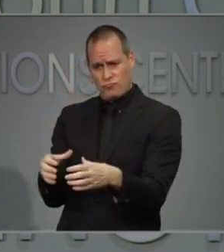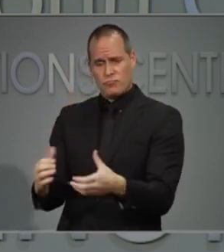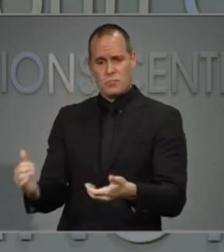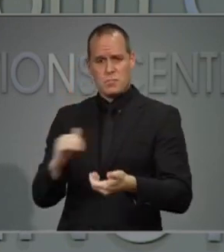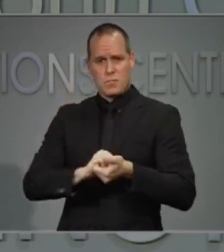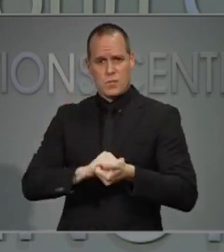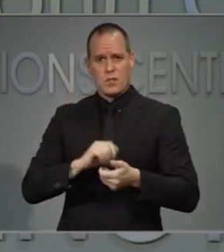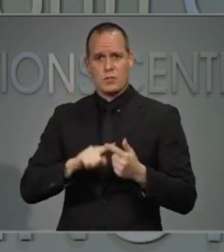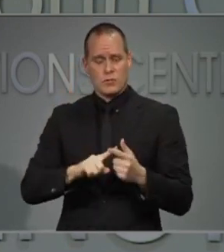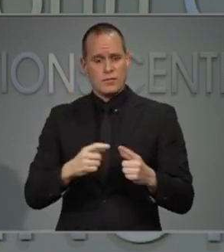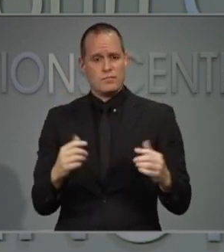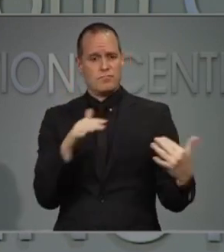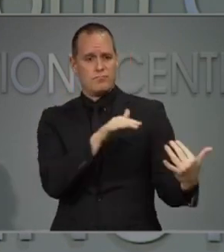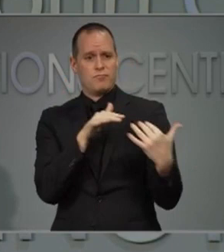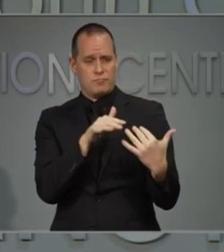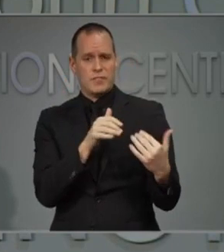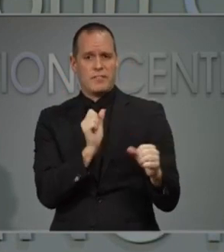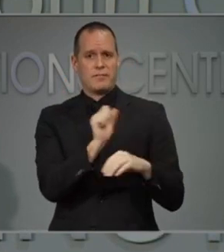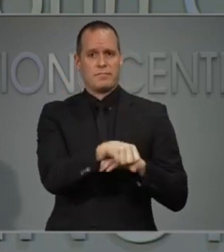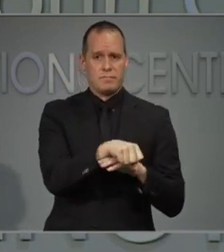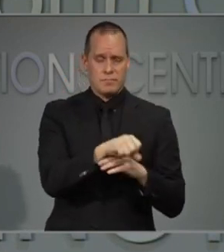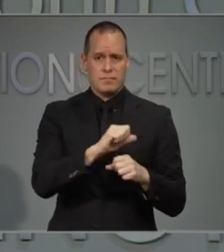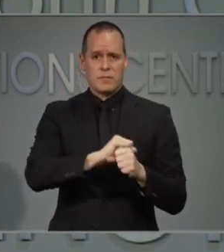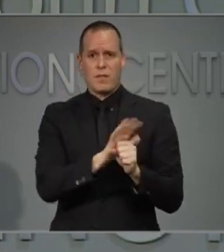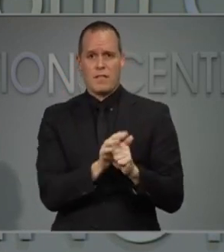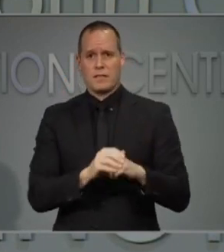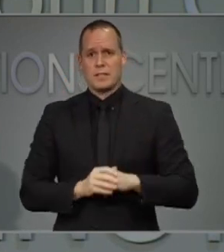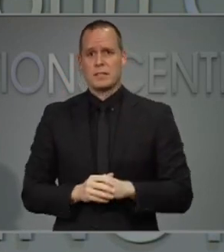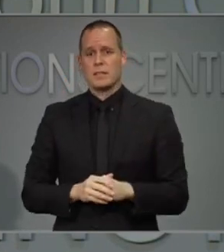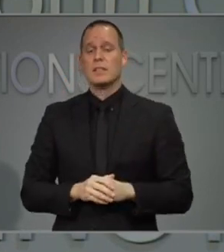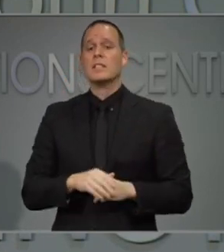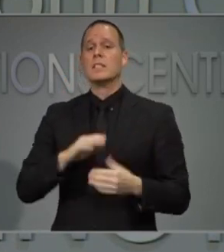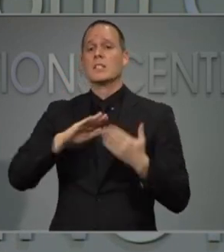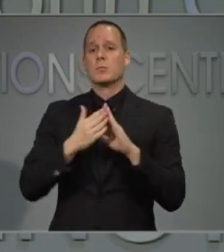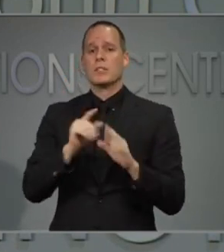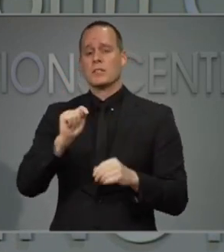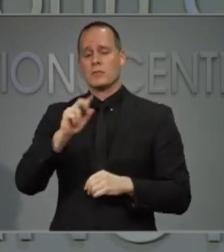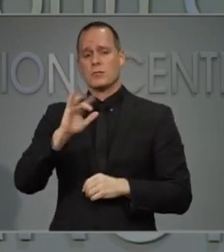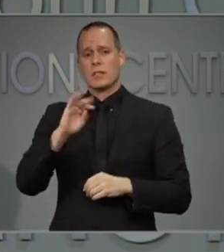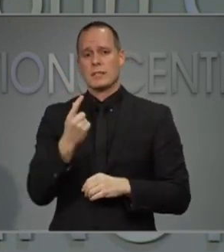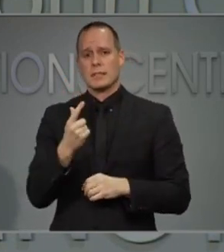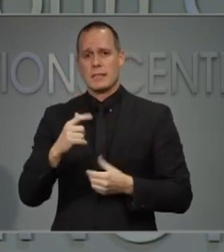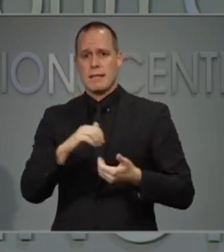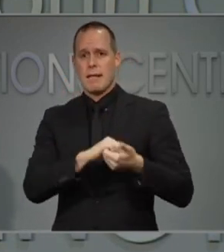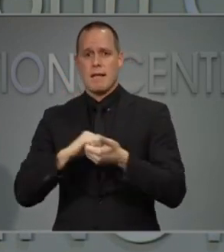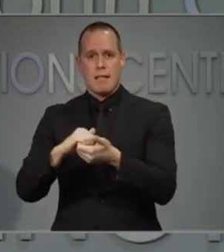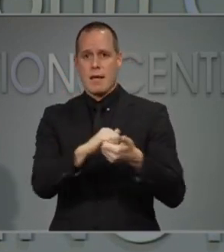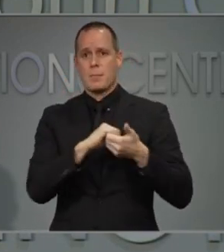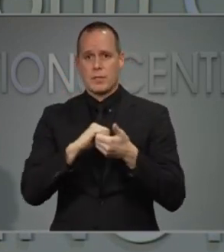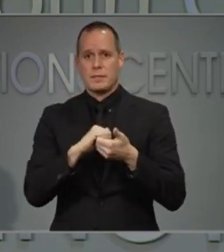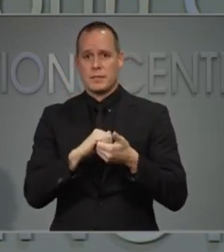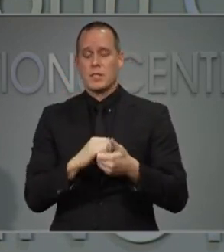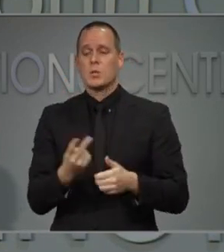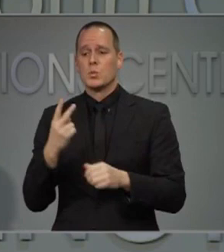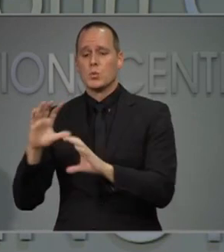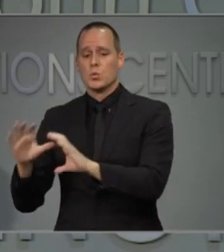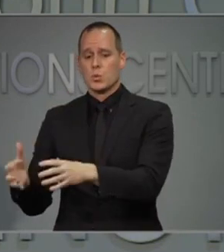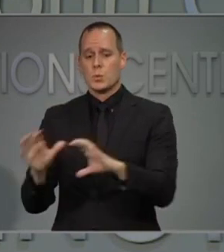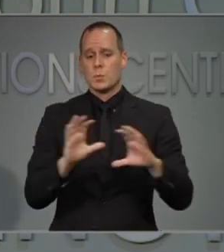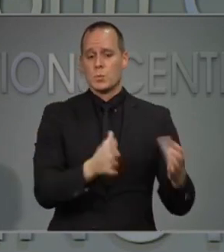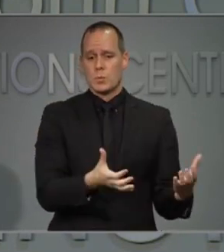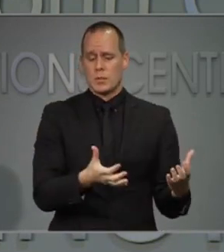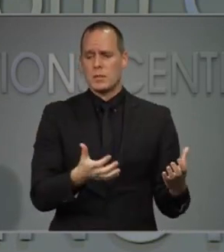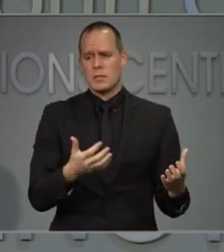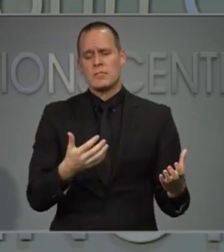The Carolina Community Tracing Collaborative brings two trusted groups in North Carolina that we have a long